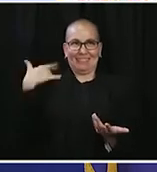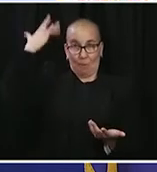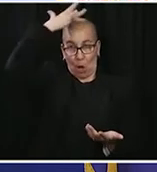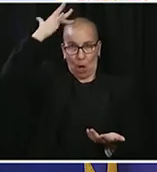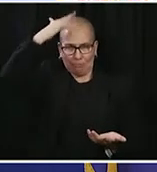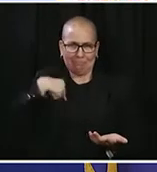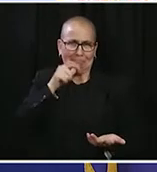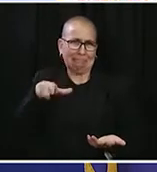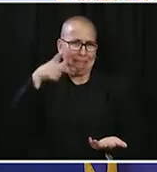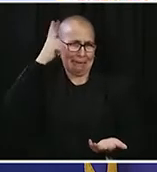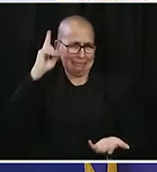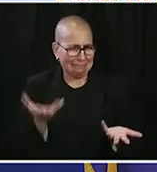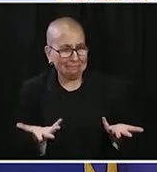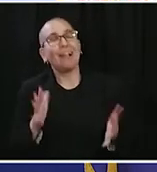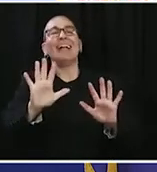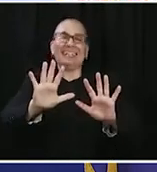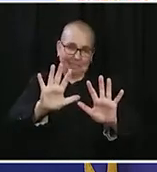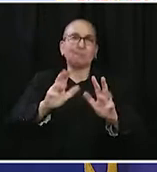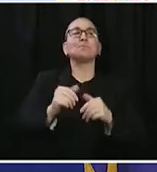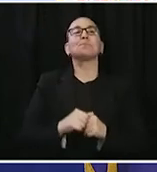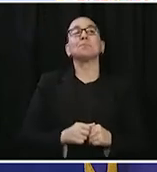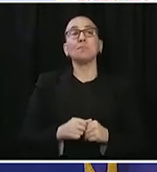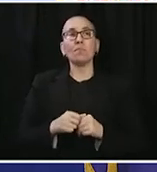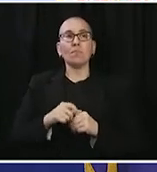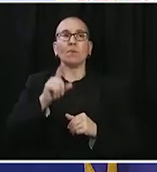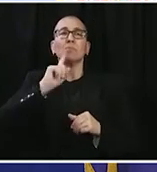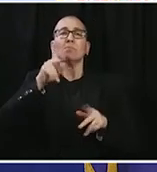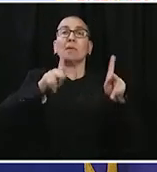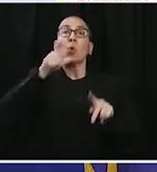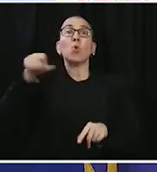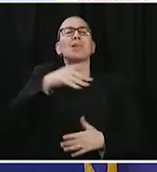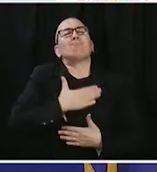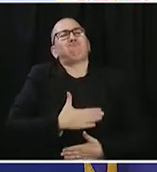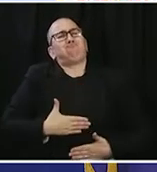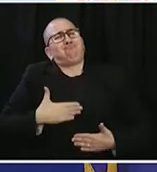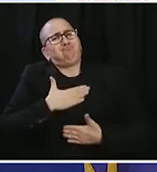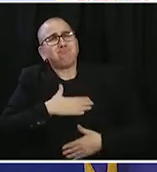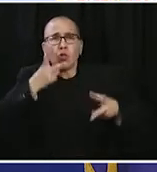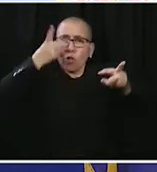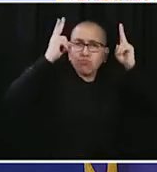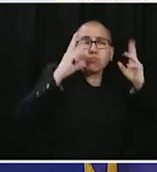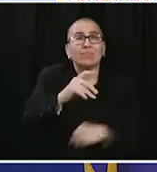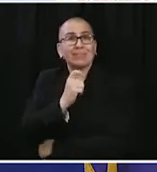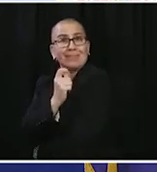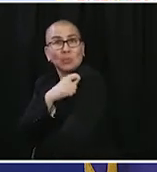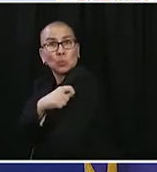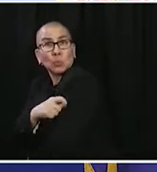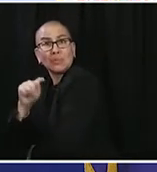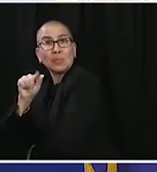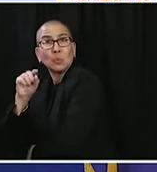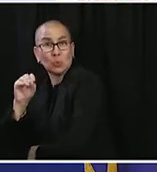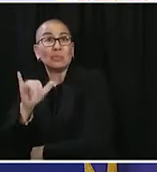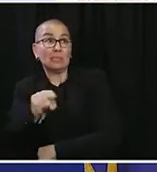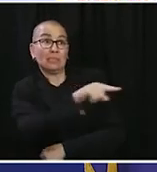makes being human and life just a little bit better. People enjoy doing this. It's something that needs to be done, and these are a lot of entrepreneurs who knew that they